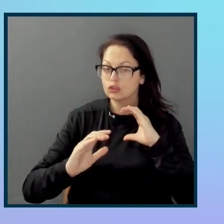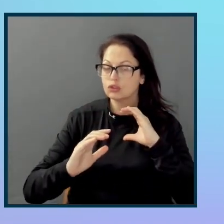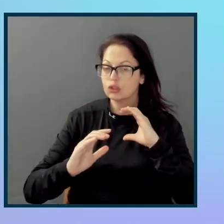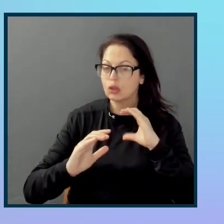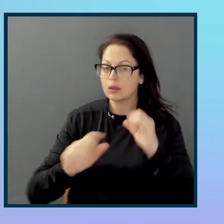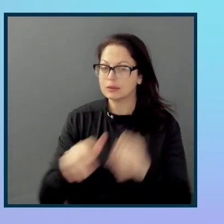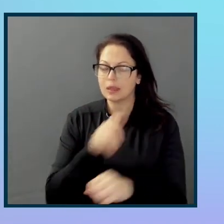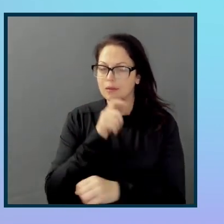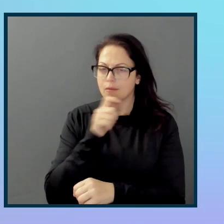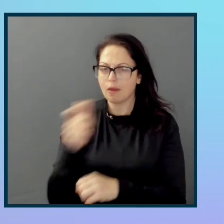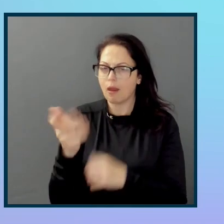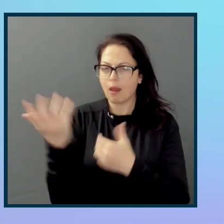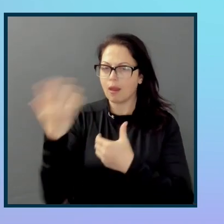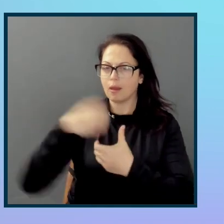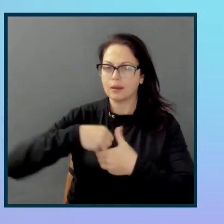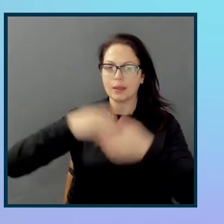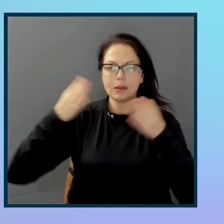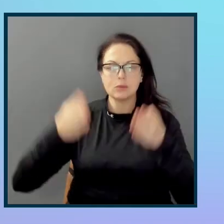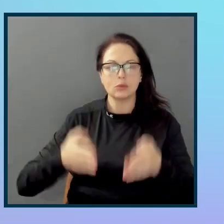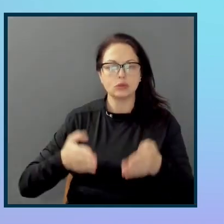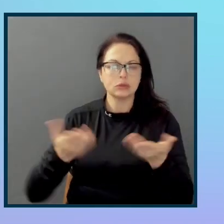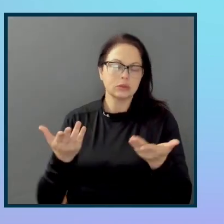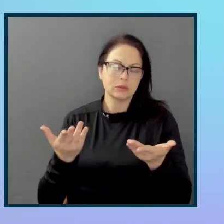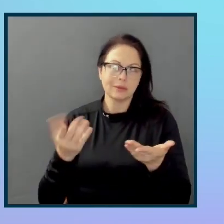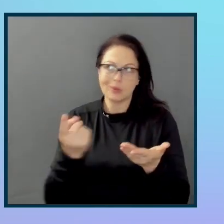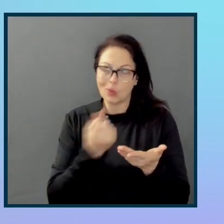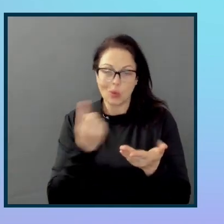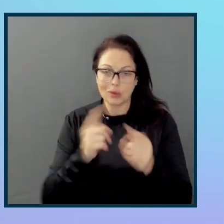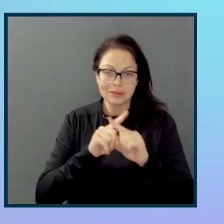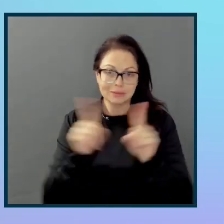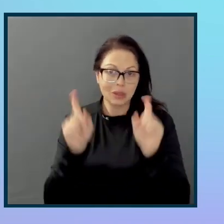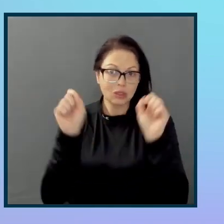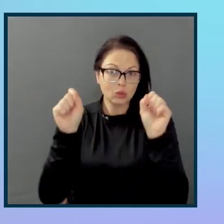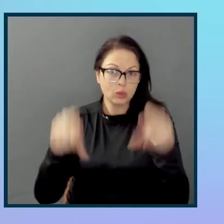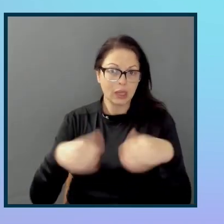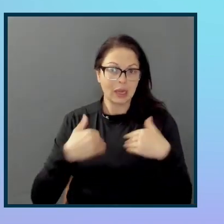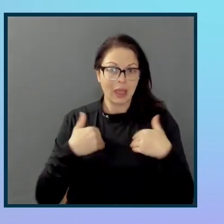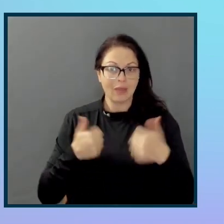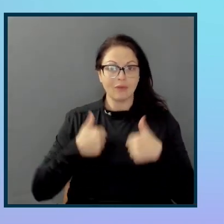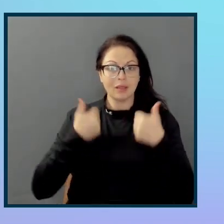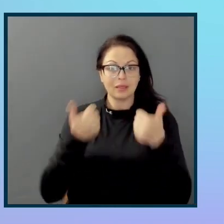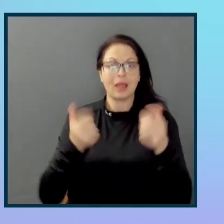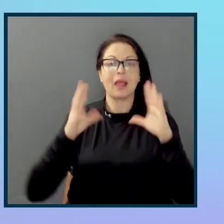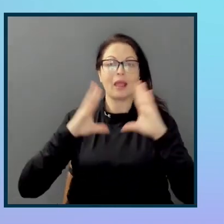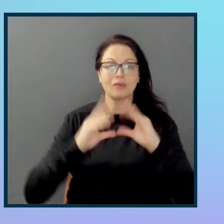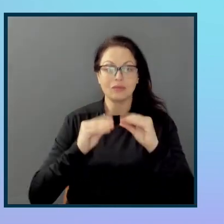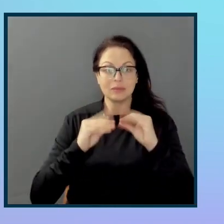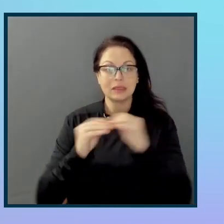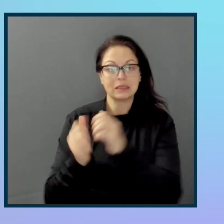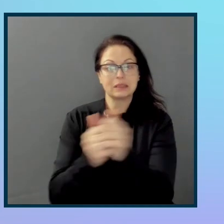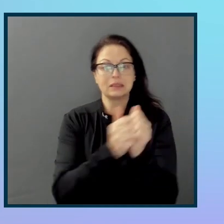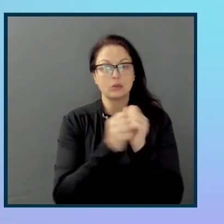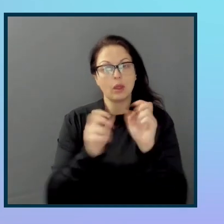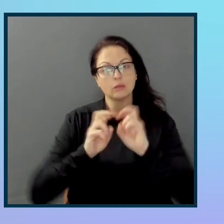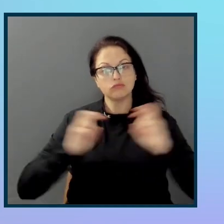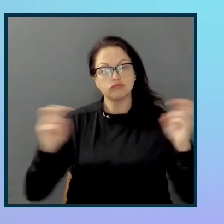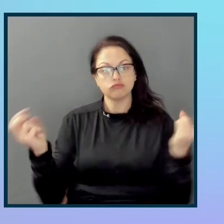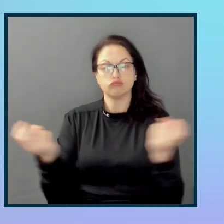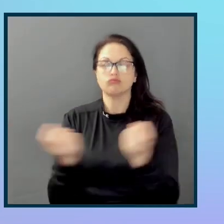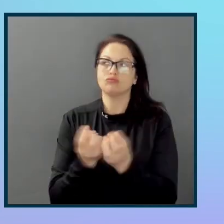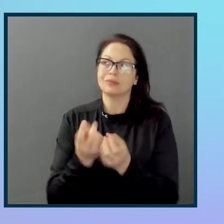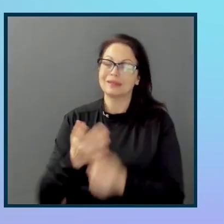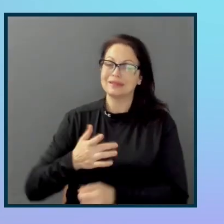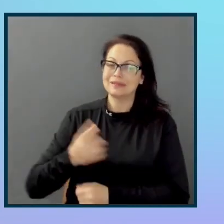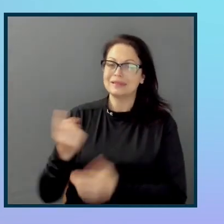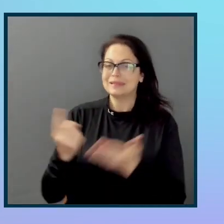person, but sort of live meetings where people can come together. It can feel quite lonely sometimes.